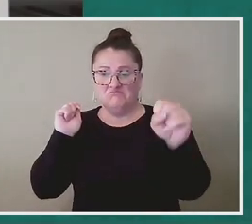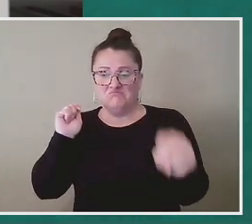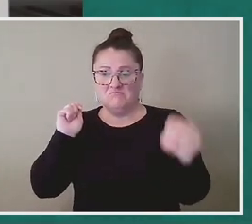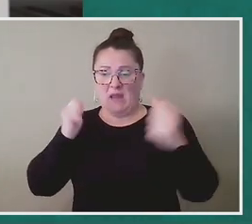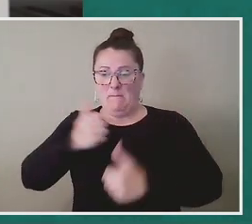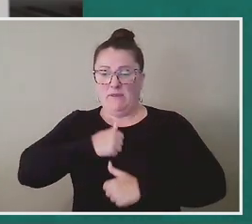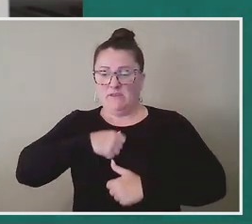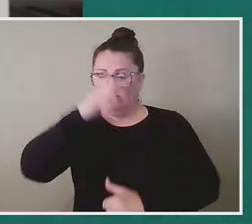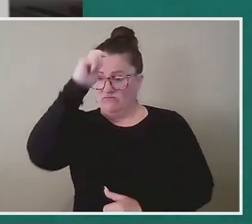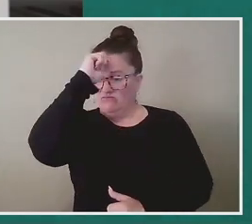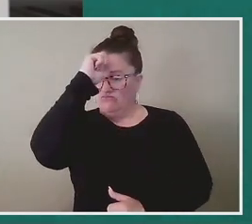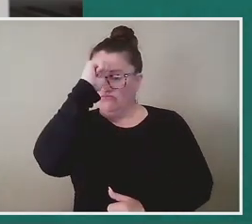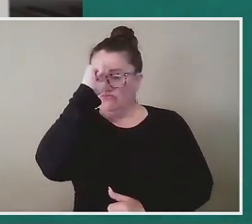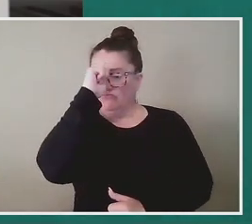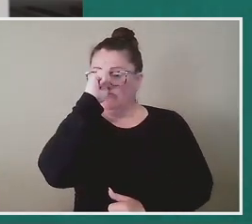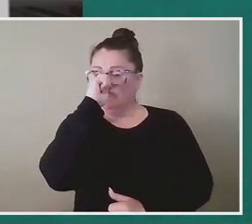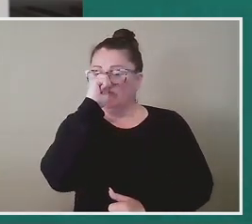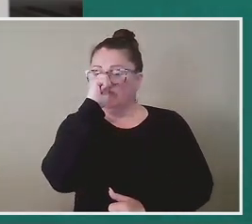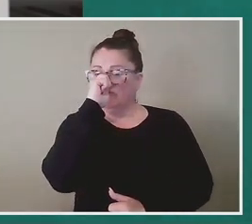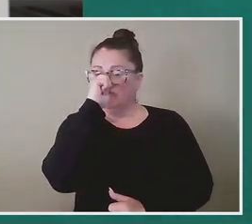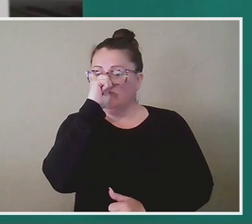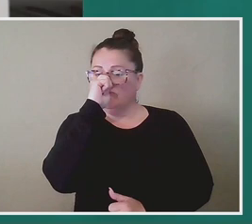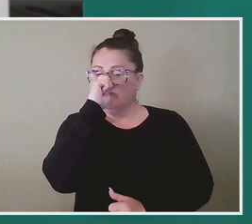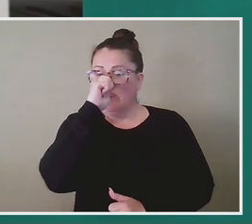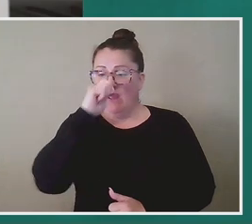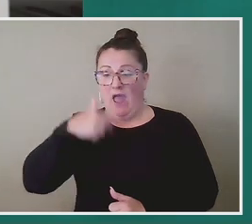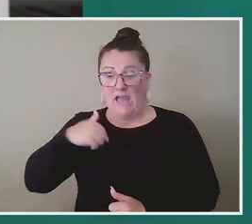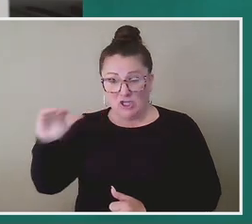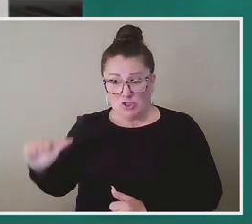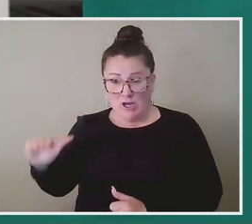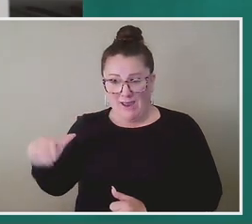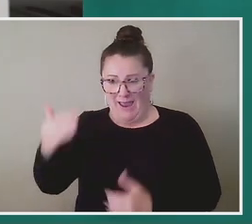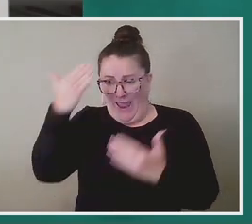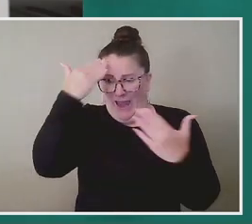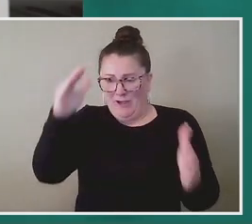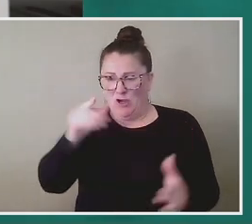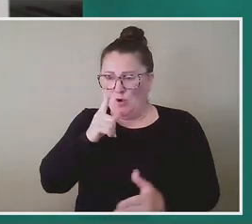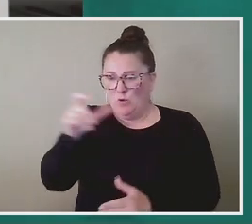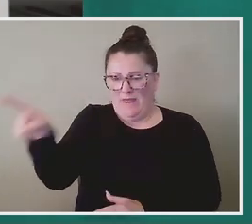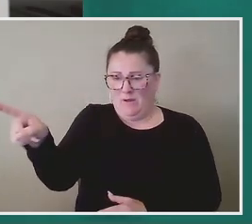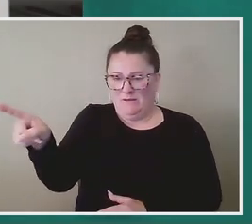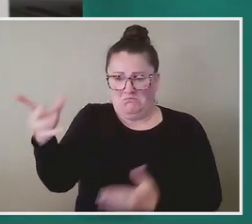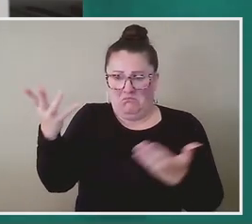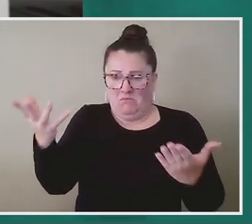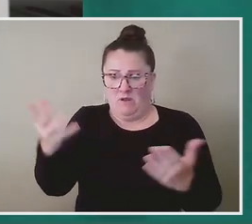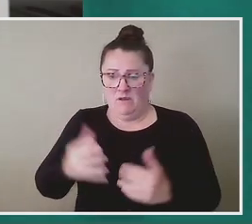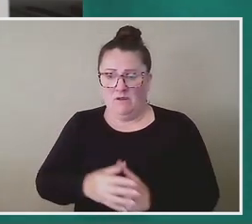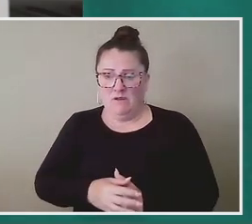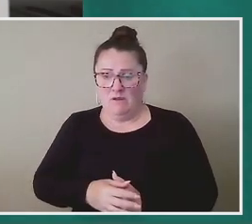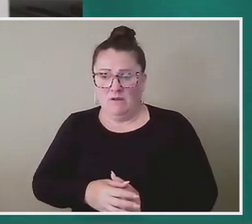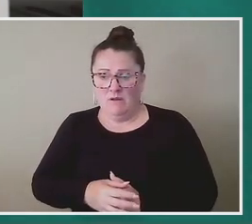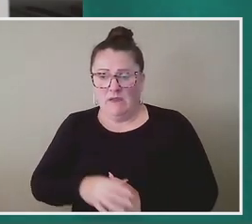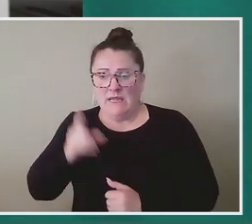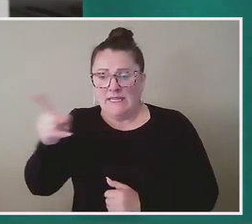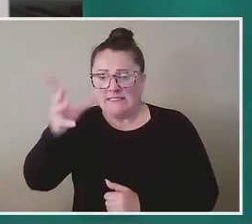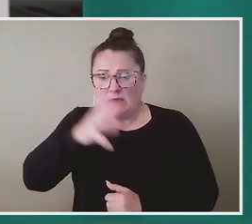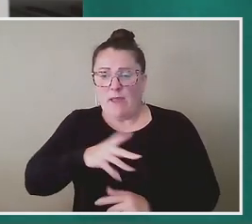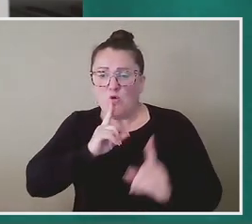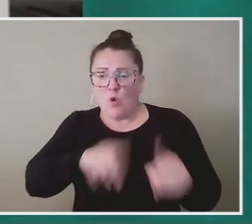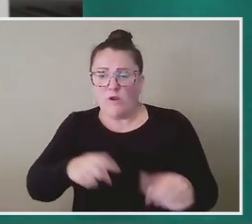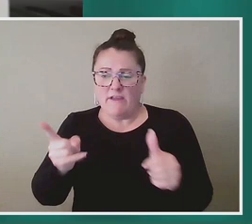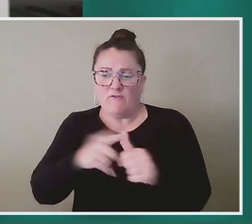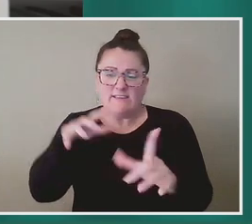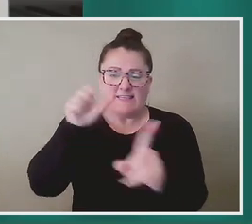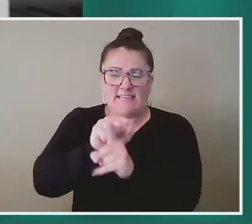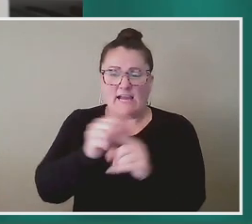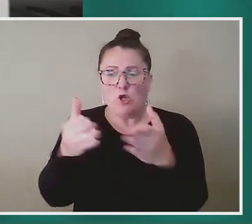far down over his eyes. As a child, did not know who PGT Beauregard was. I did not know he was the man who ordered the first attack that